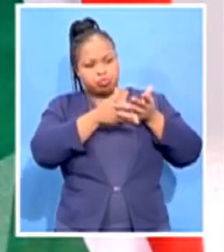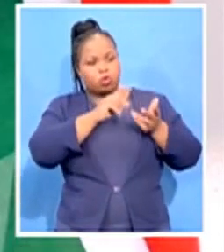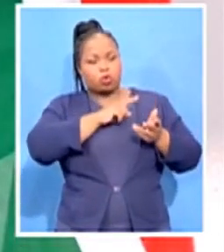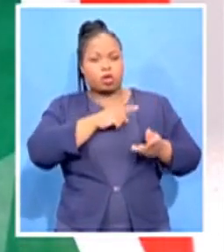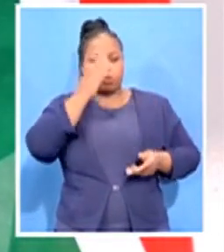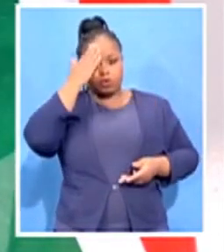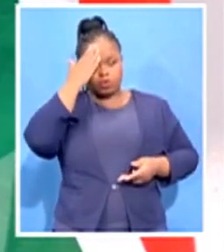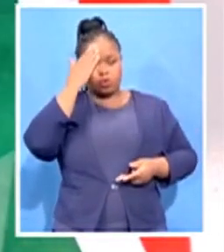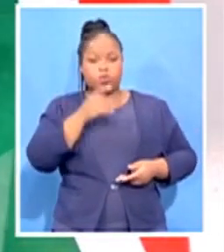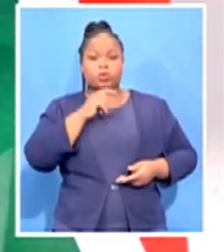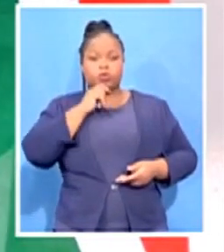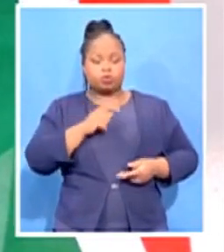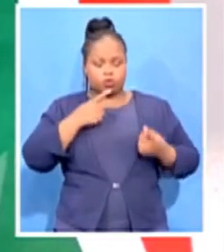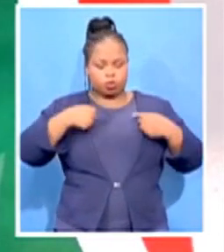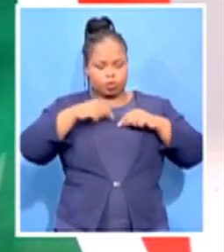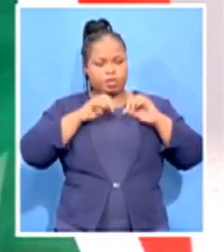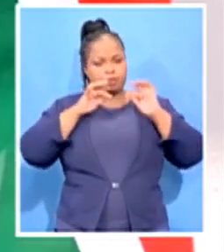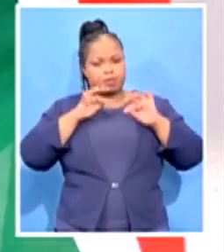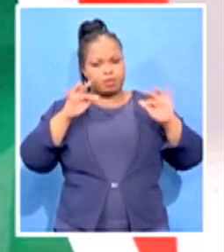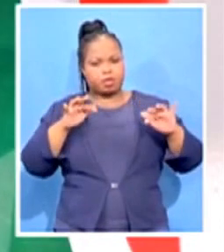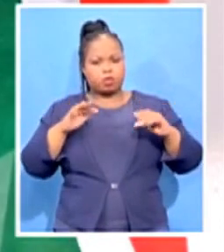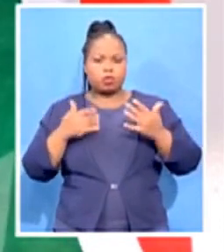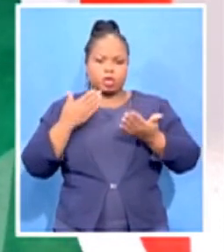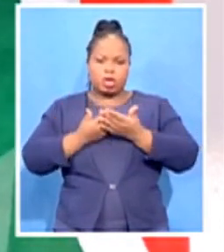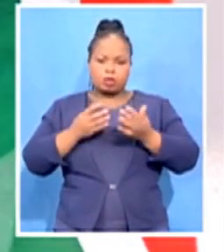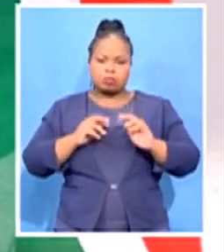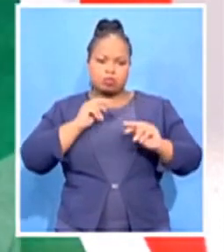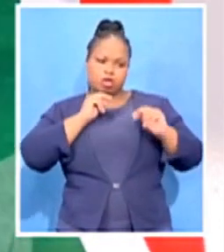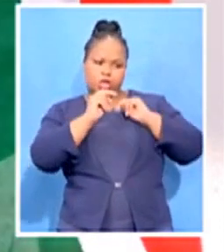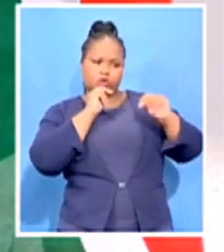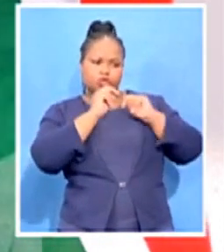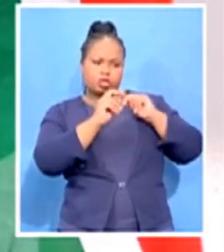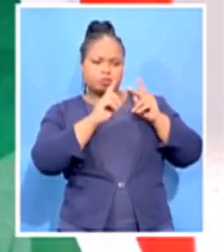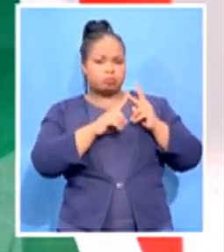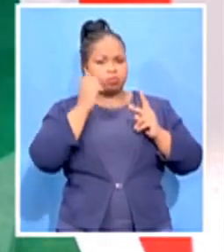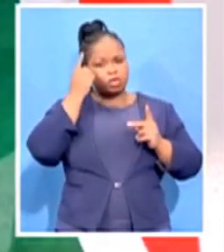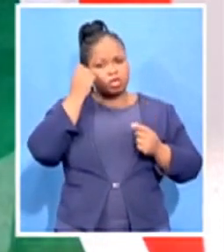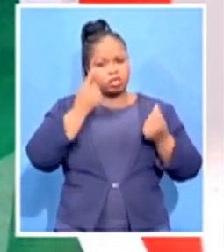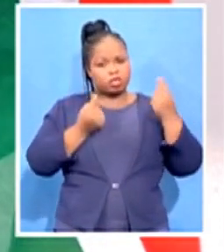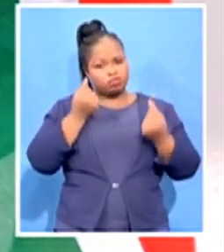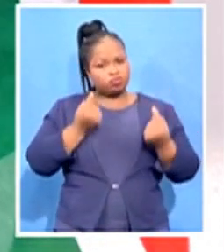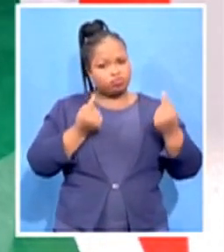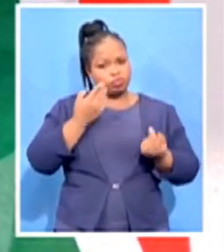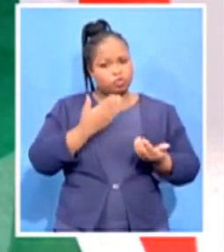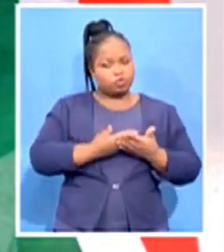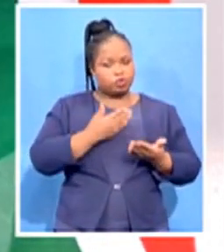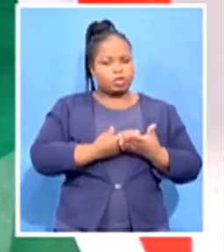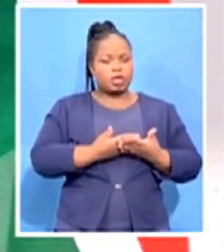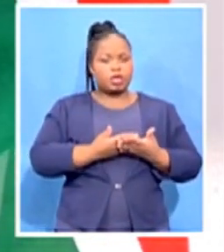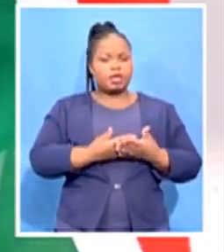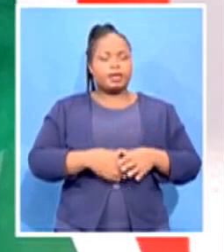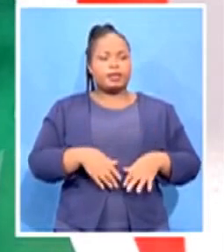talk to each other. We can understand one another. And we can come to a place where we,